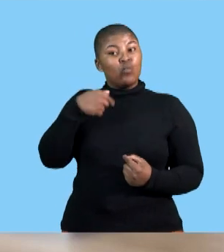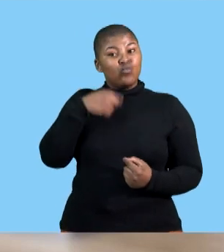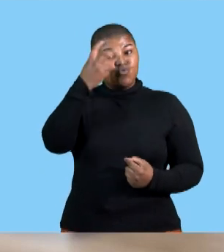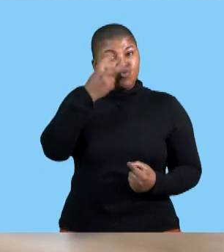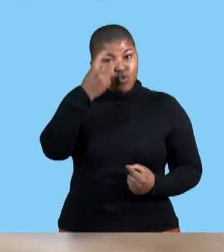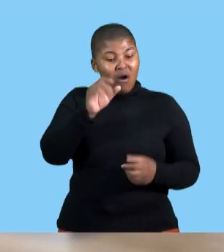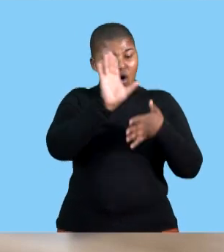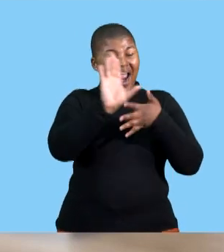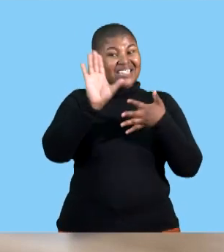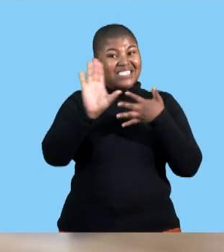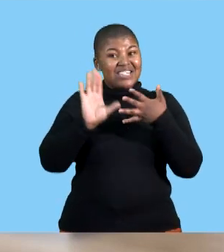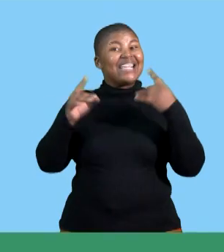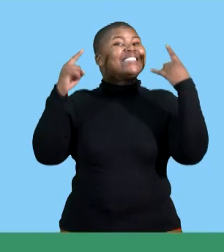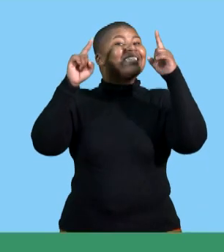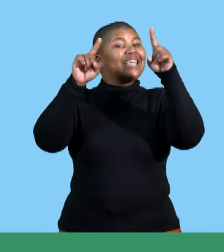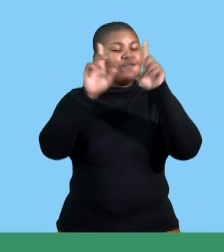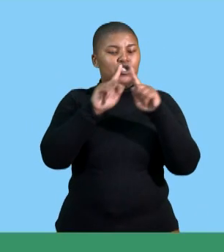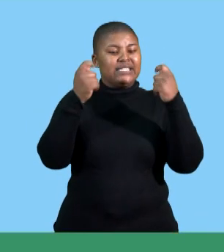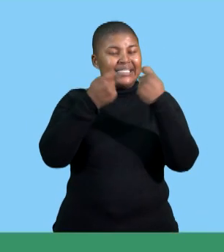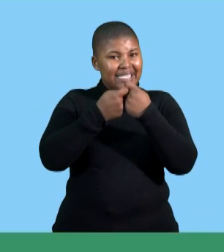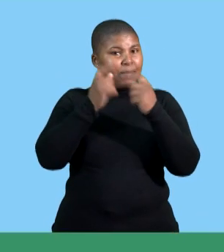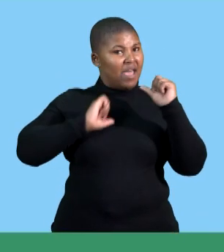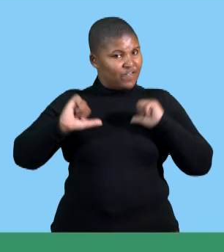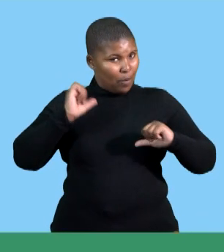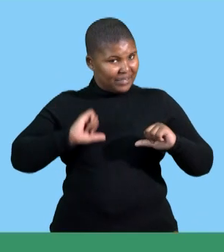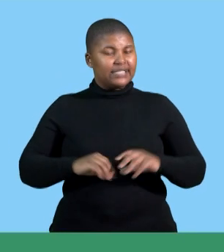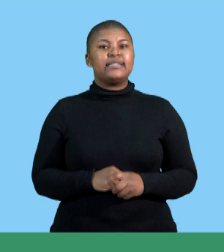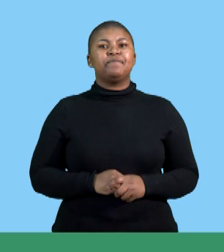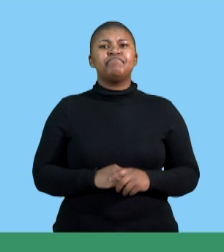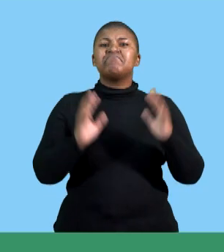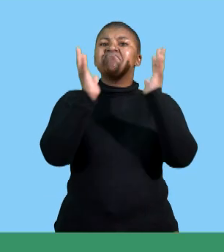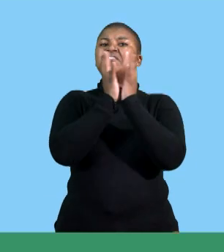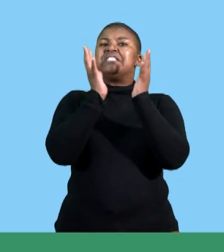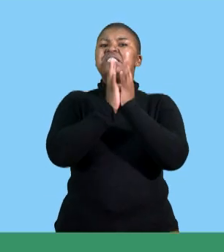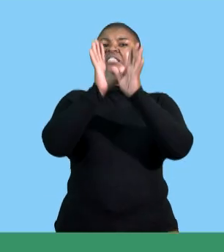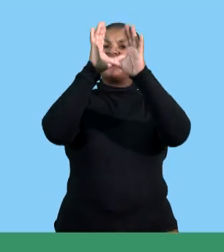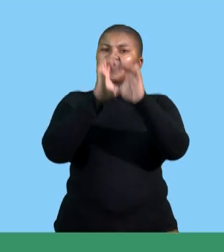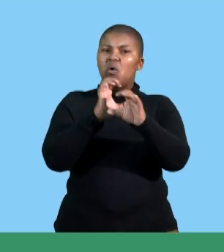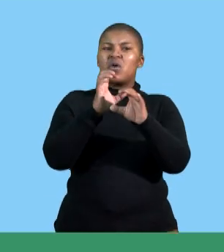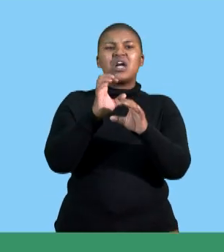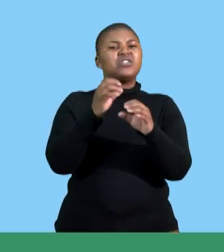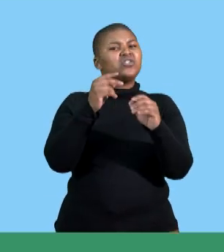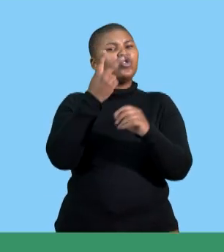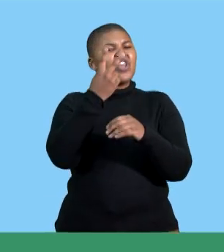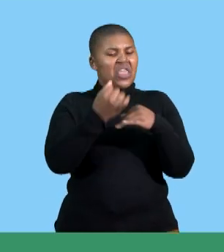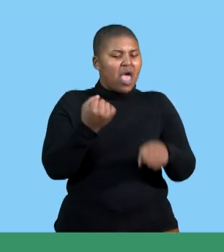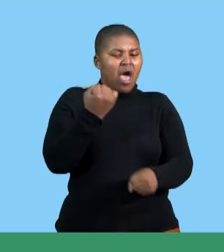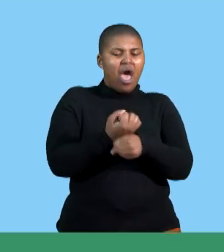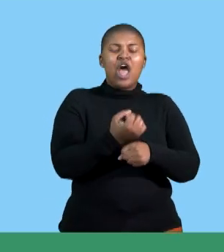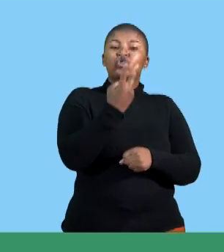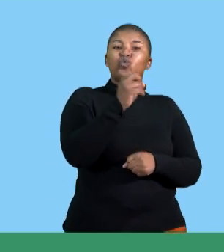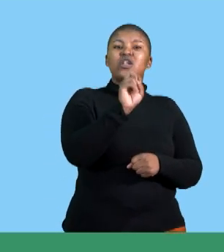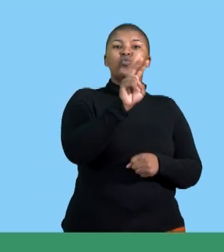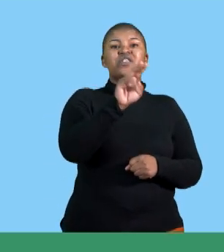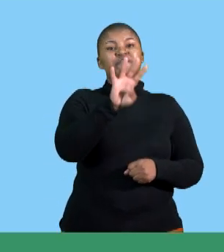team performance the meeting the on planning for 2024 and 2025 clear